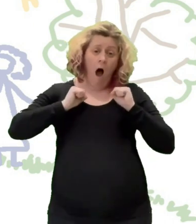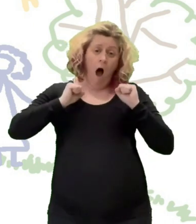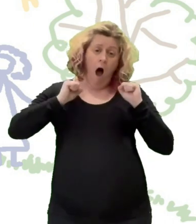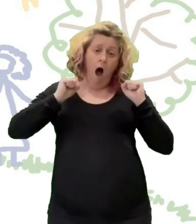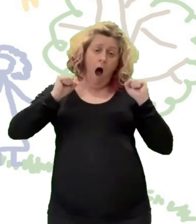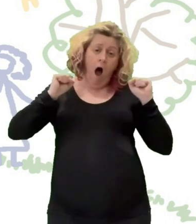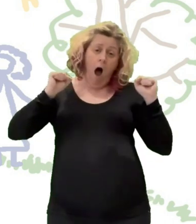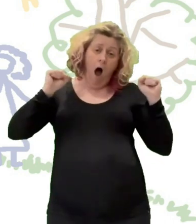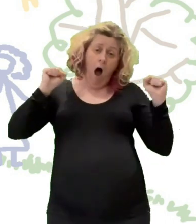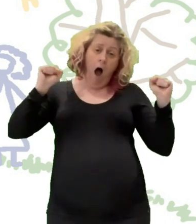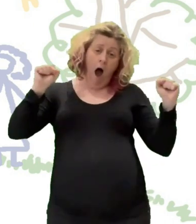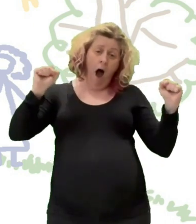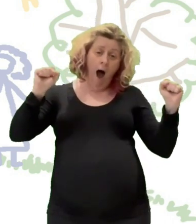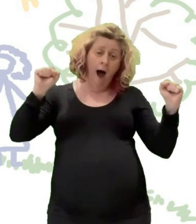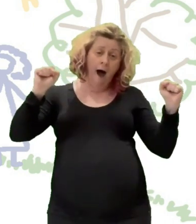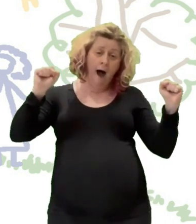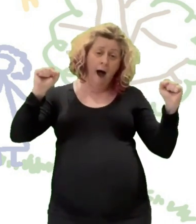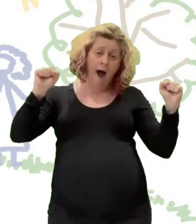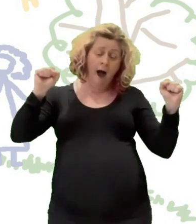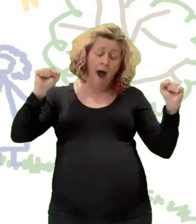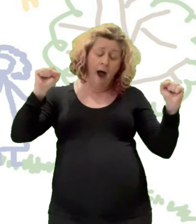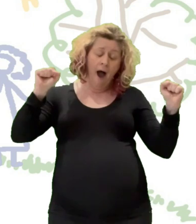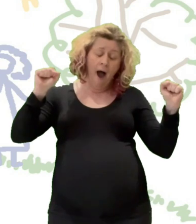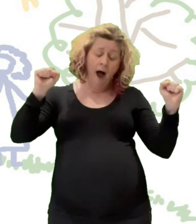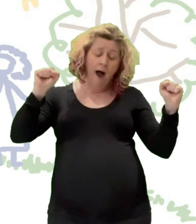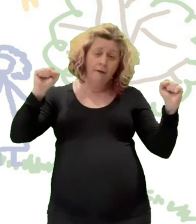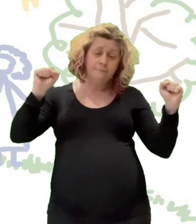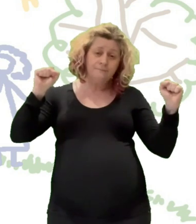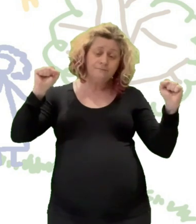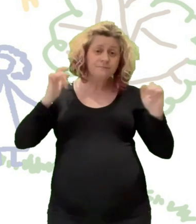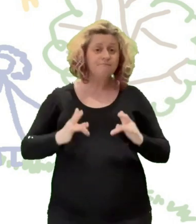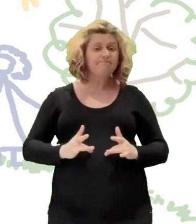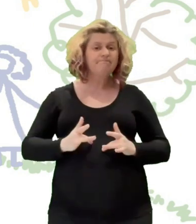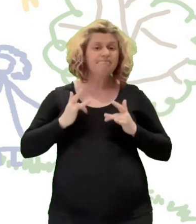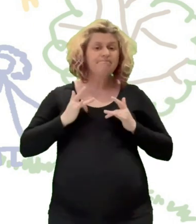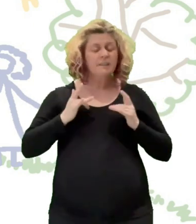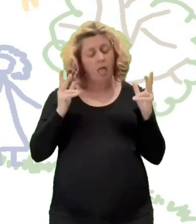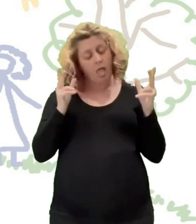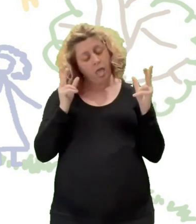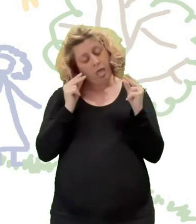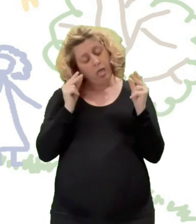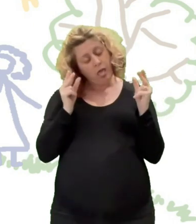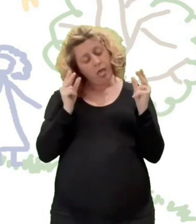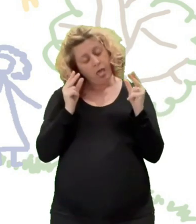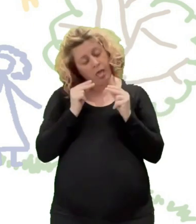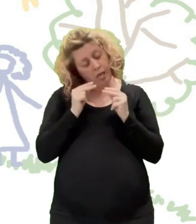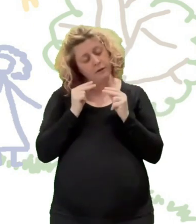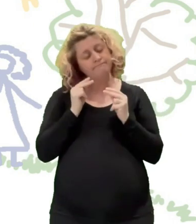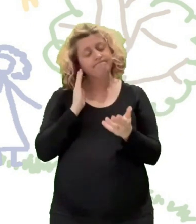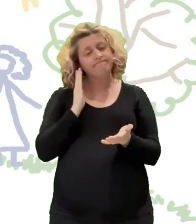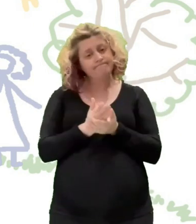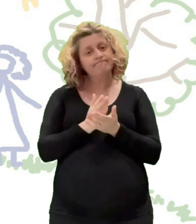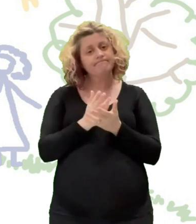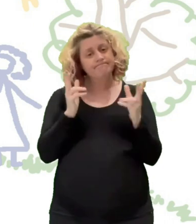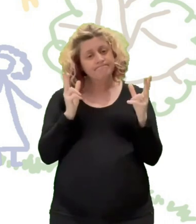I feel sleepy I feel